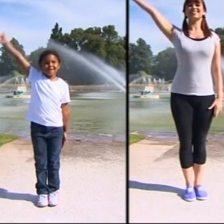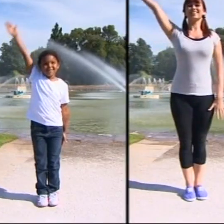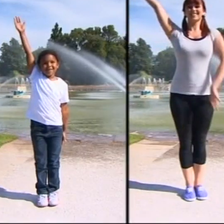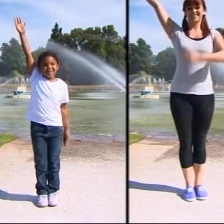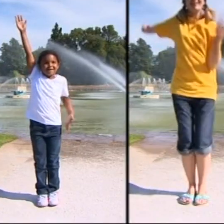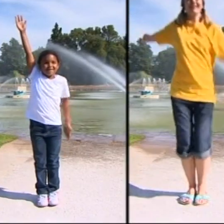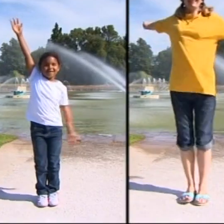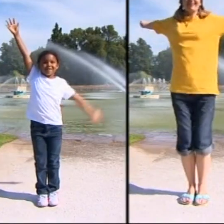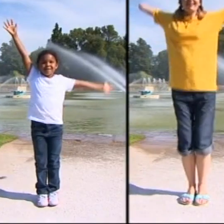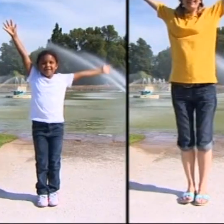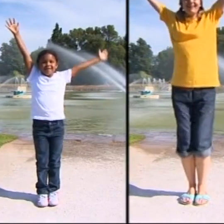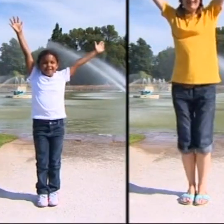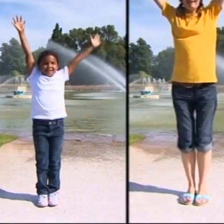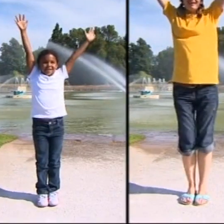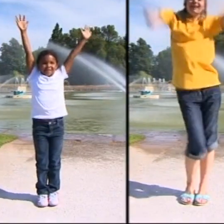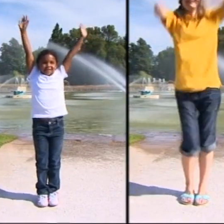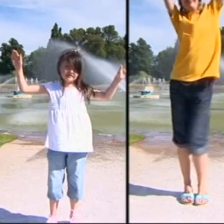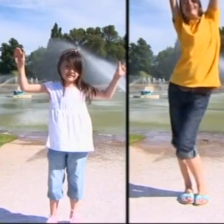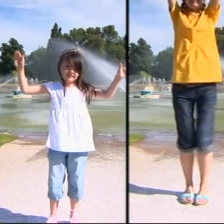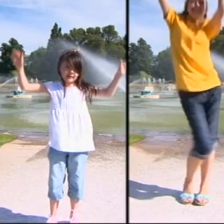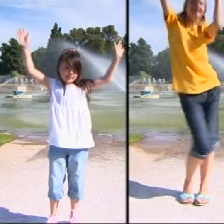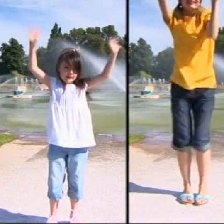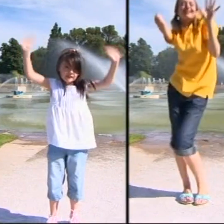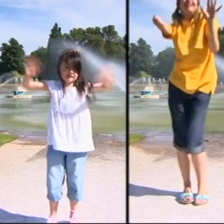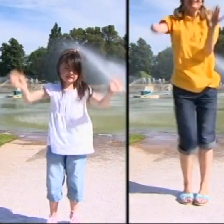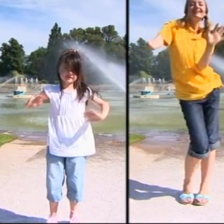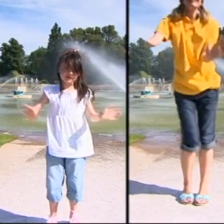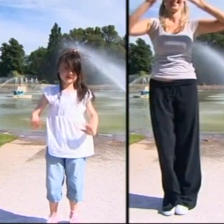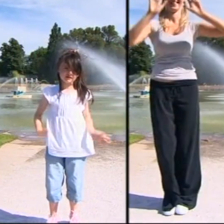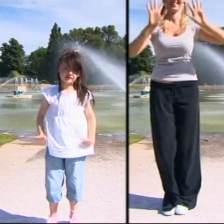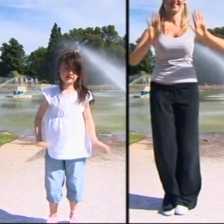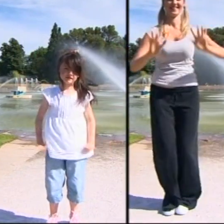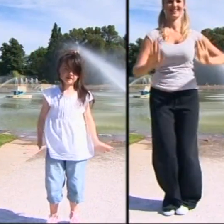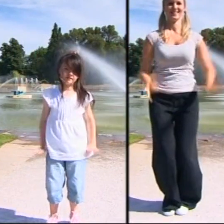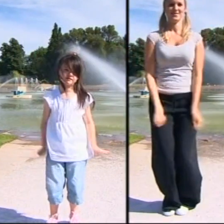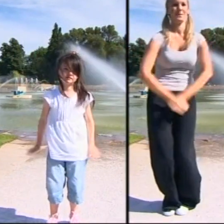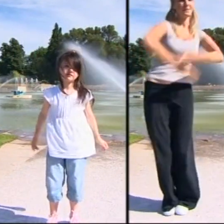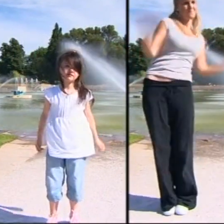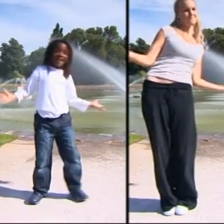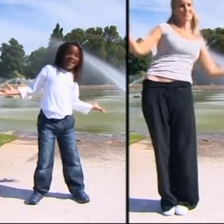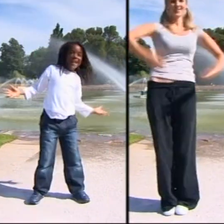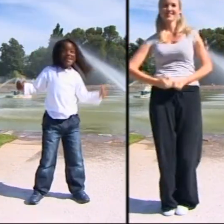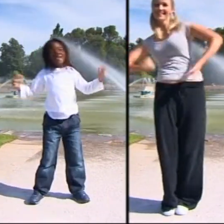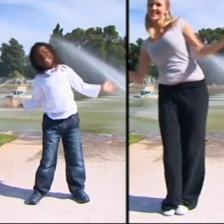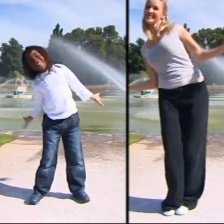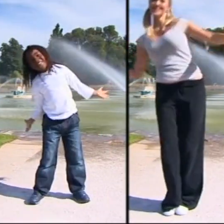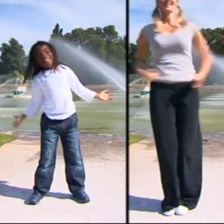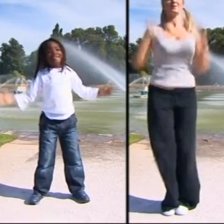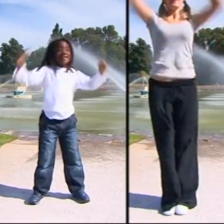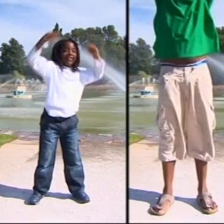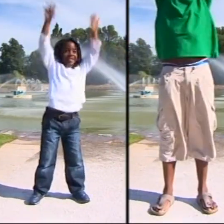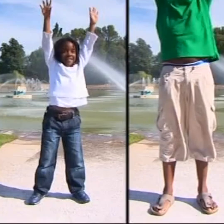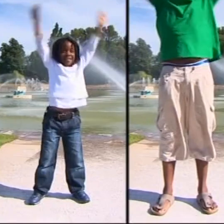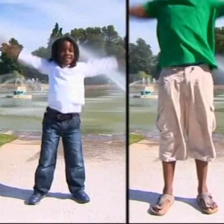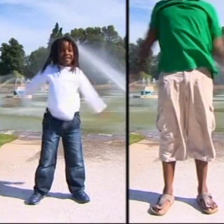summer sun come shine What come the rain I still don't find Sometimes summer